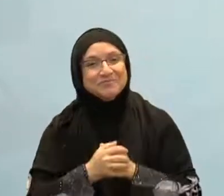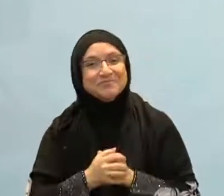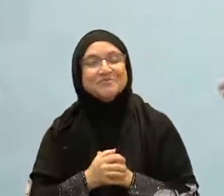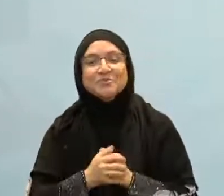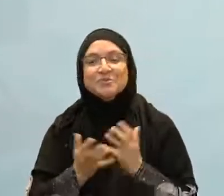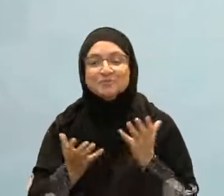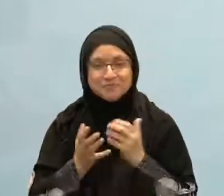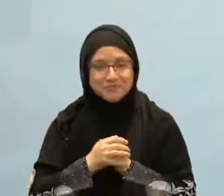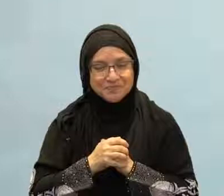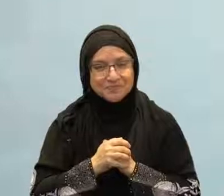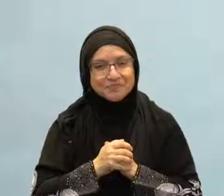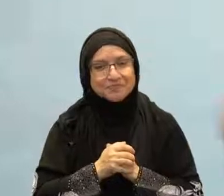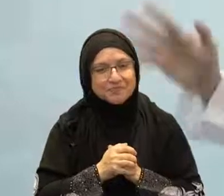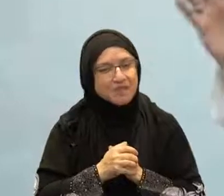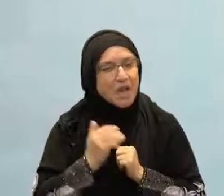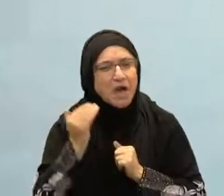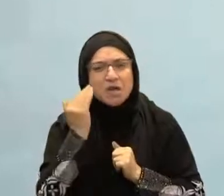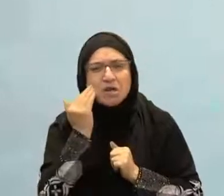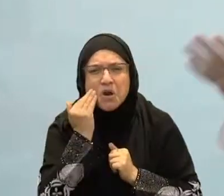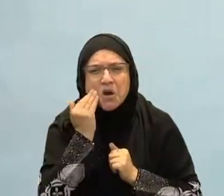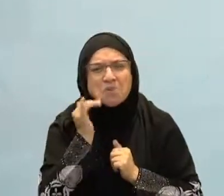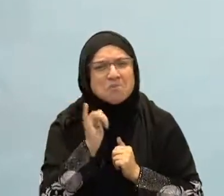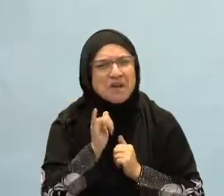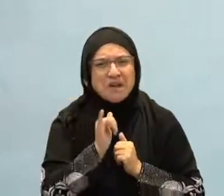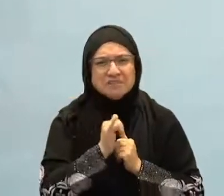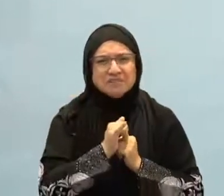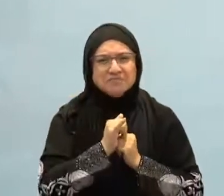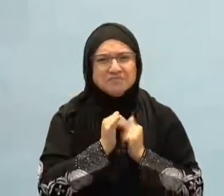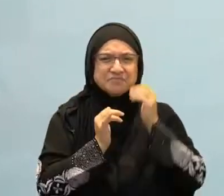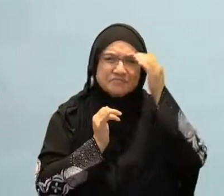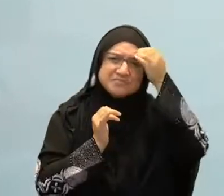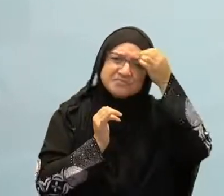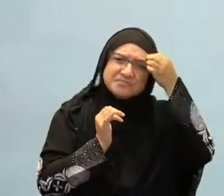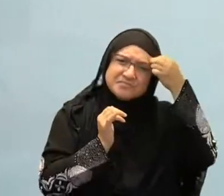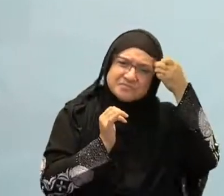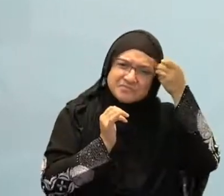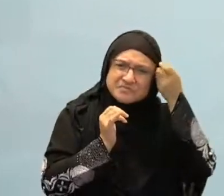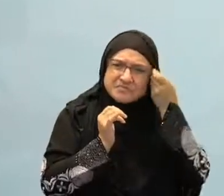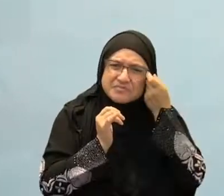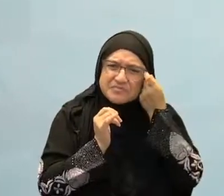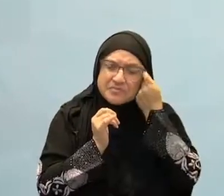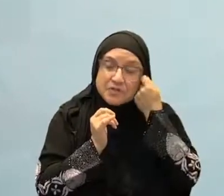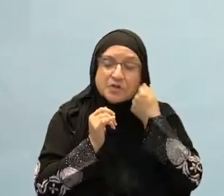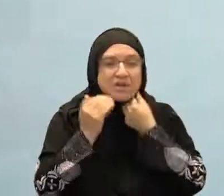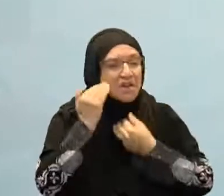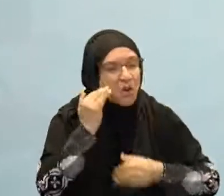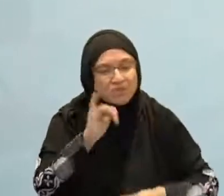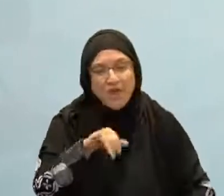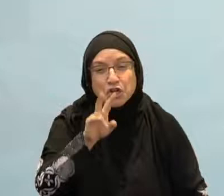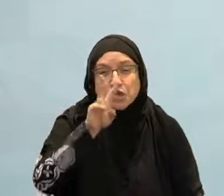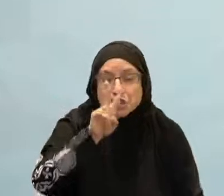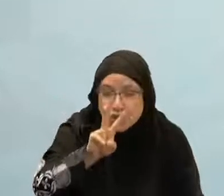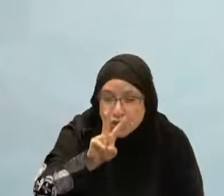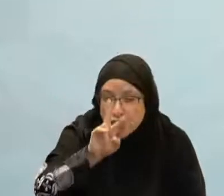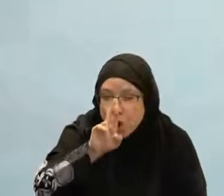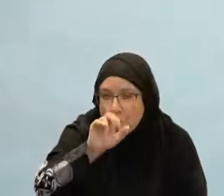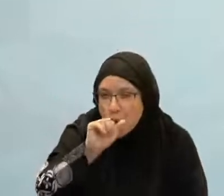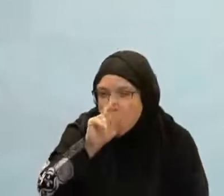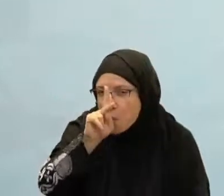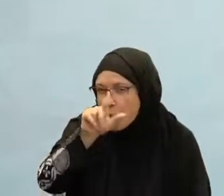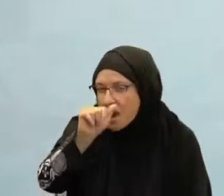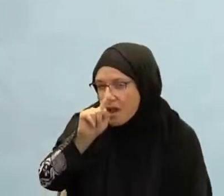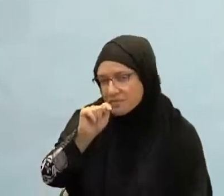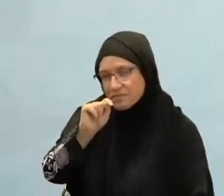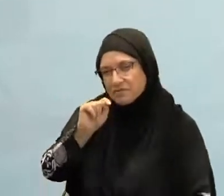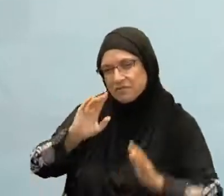night, two raka'as. Qul huwallahu ahad, Qul a'udhu barabbin nasa. Don't belittle it. It matters. And that's why the Prophet Sallallahu Alaihi Wasallam